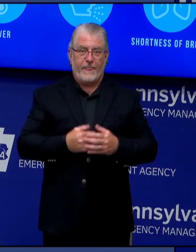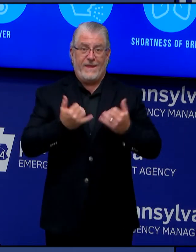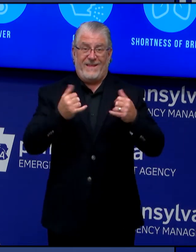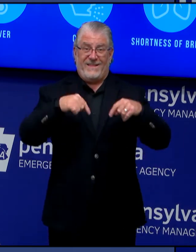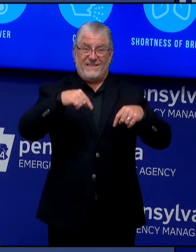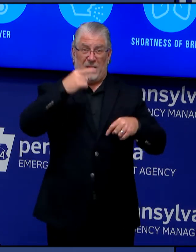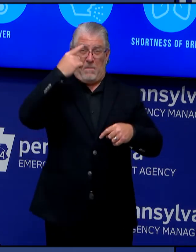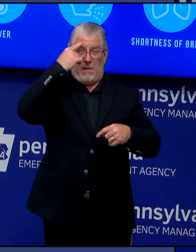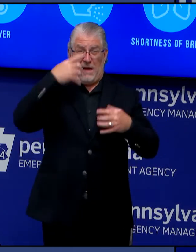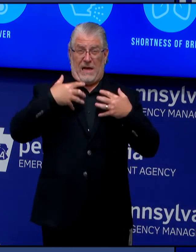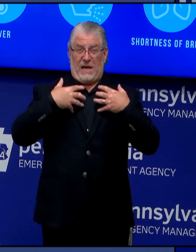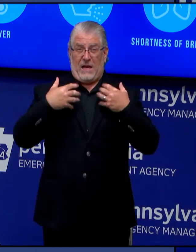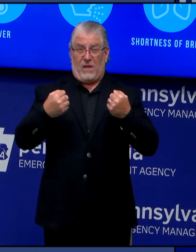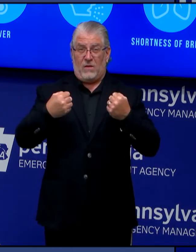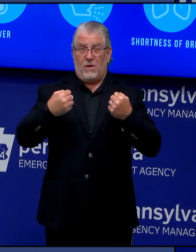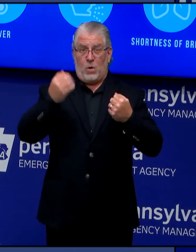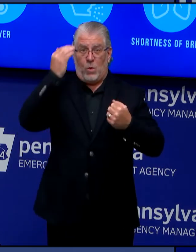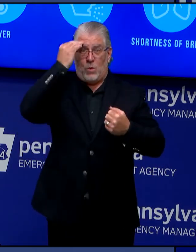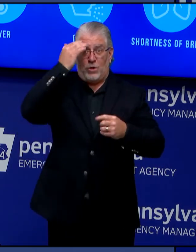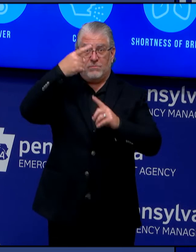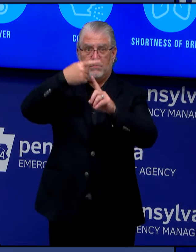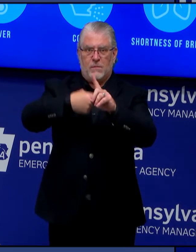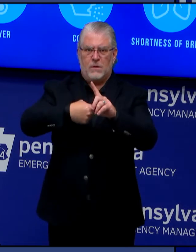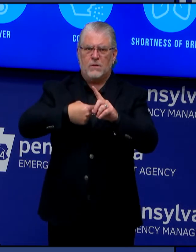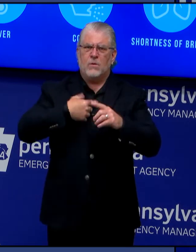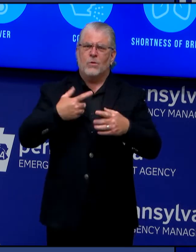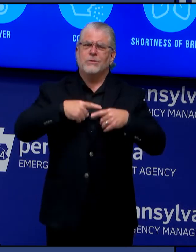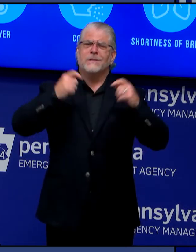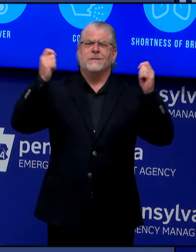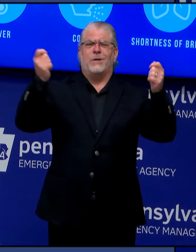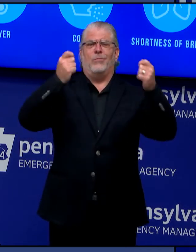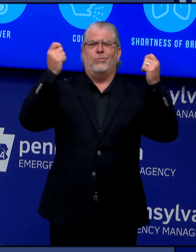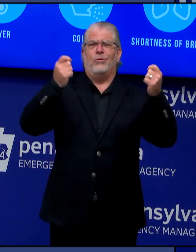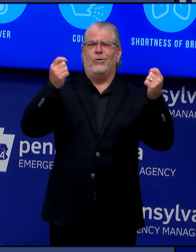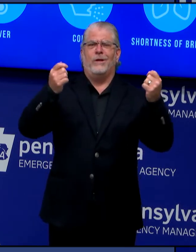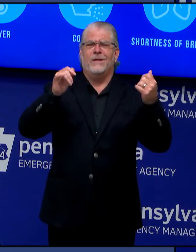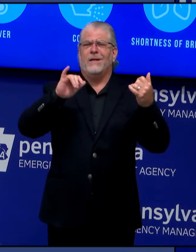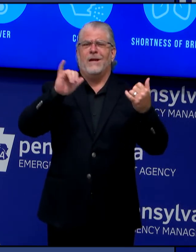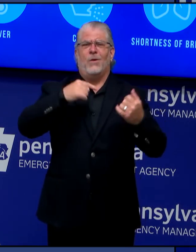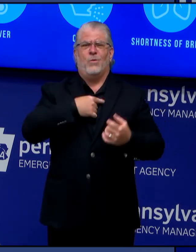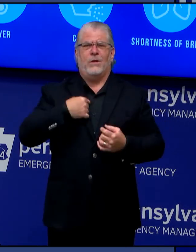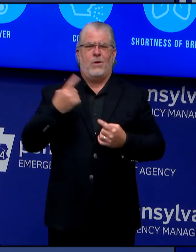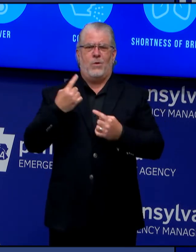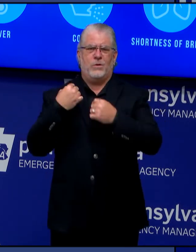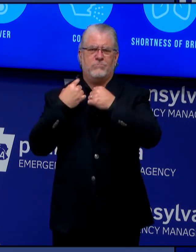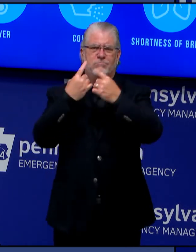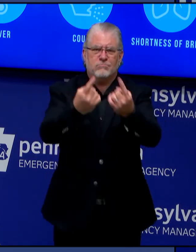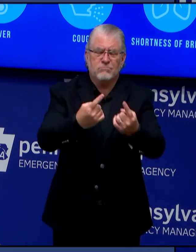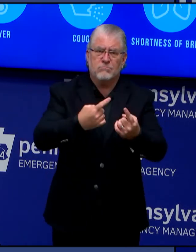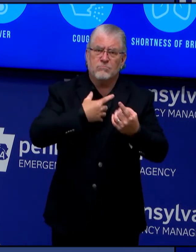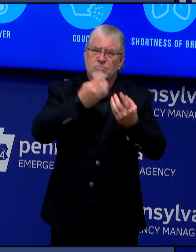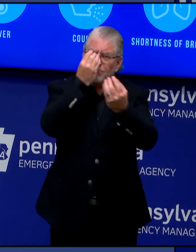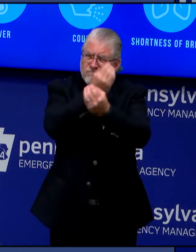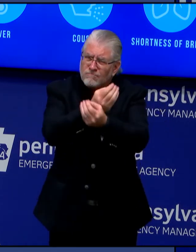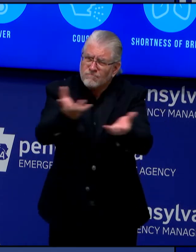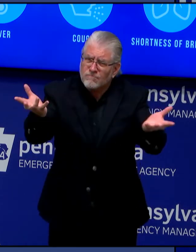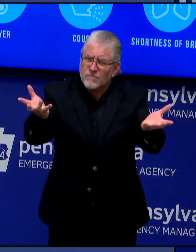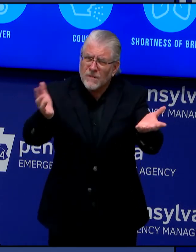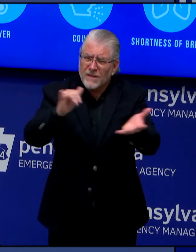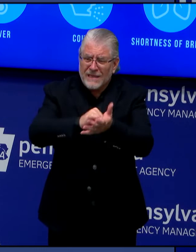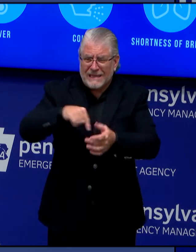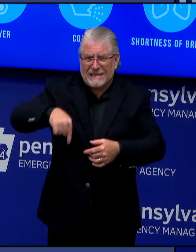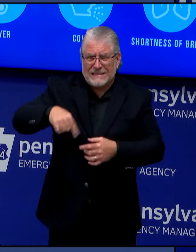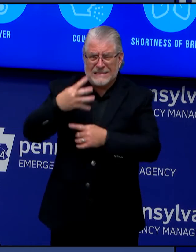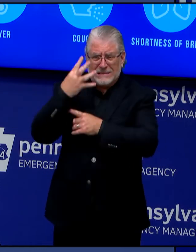as we usually do, I want people to know that if you're experiencing stress, anxiety, or grief from what we've been facing,